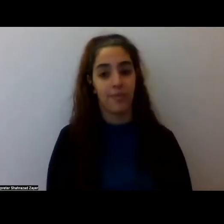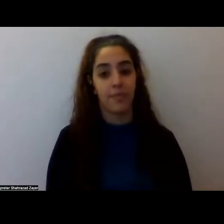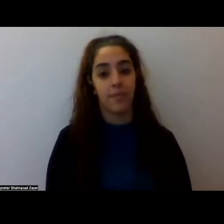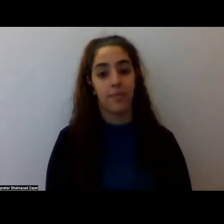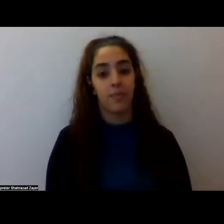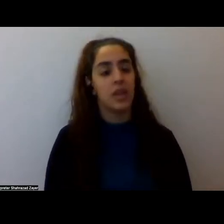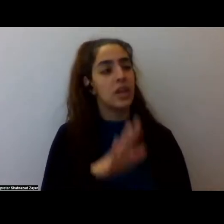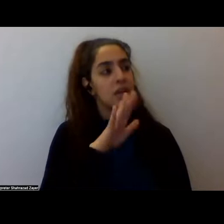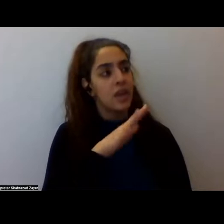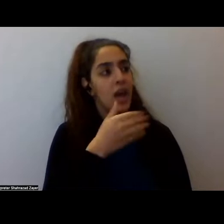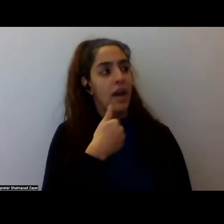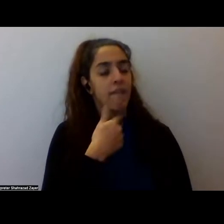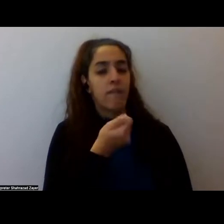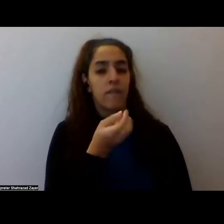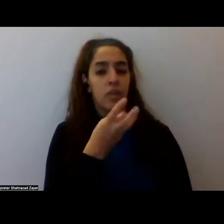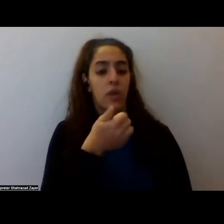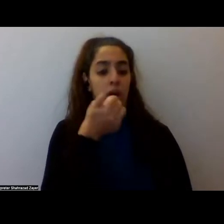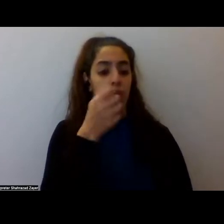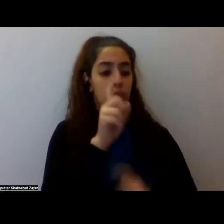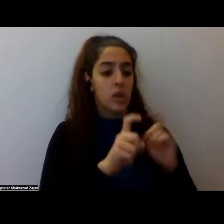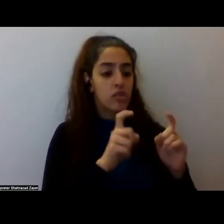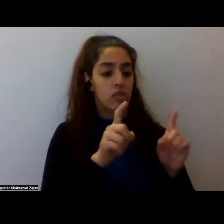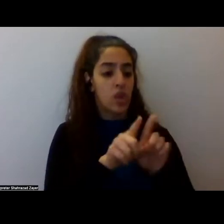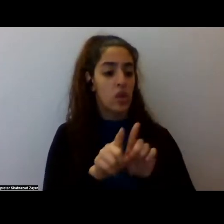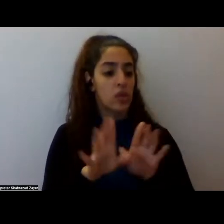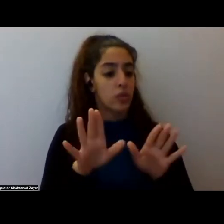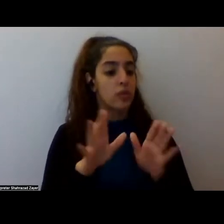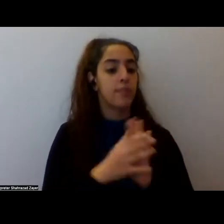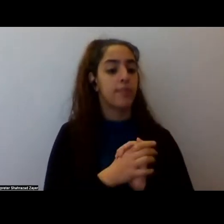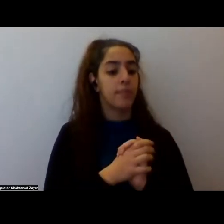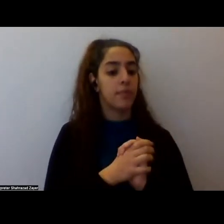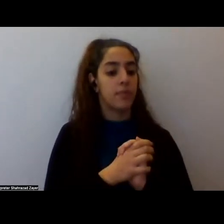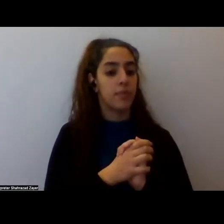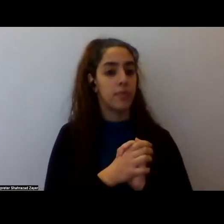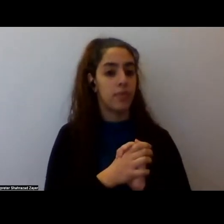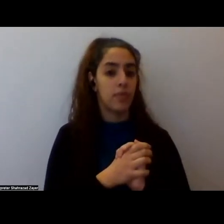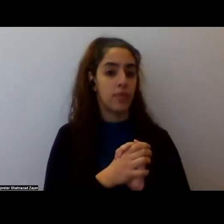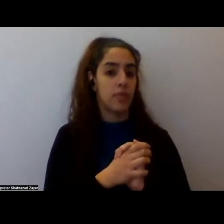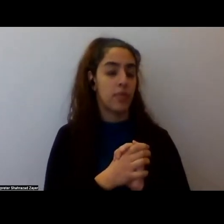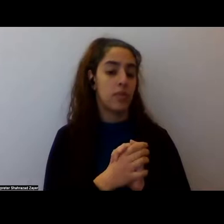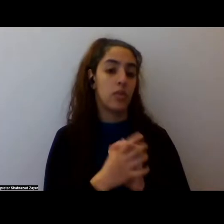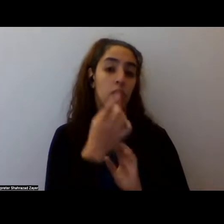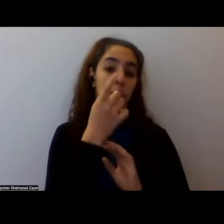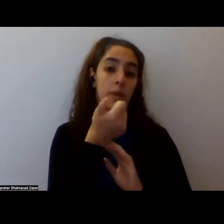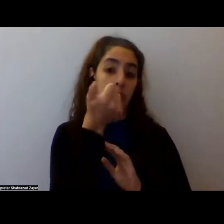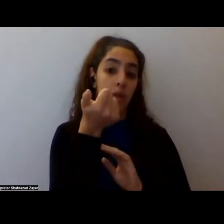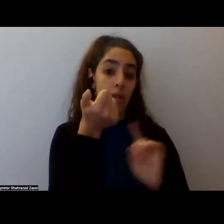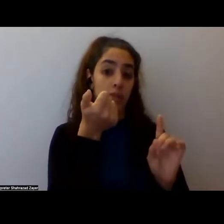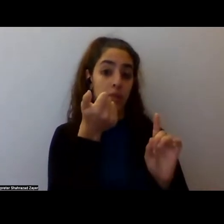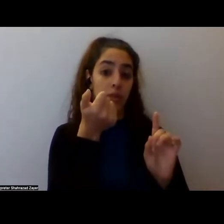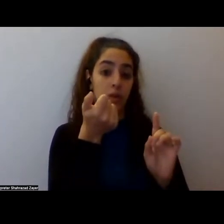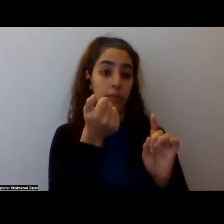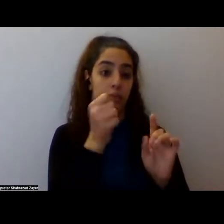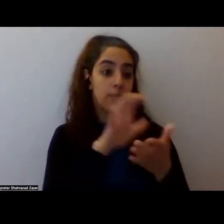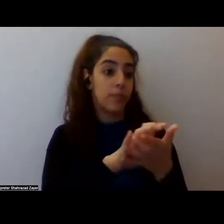so there's a couple, a couple of questions. Um, so one, one thing that, uh, I think question you may, a big picture question you may appreciate,